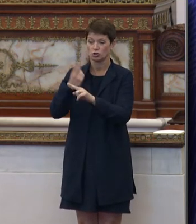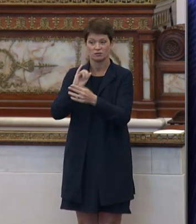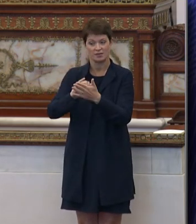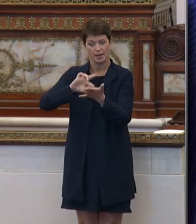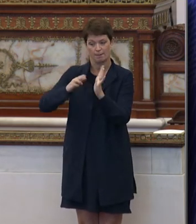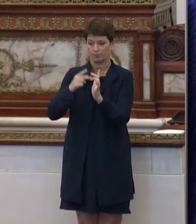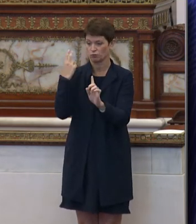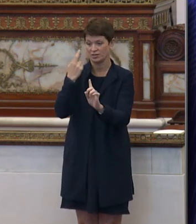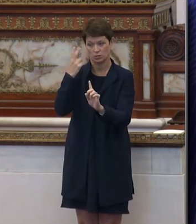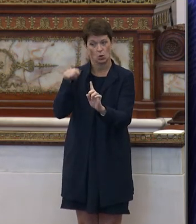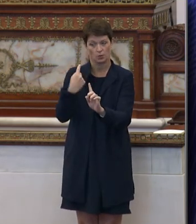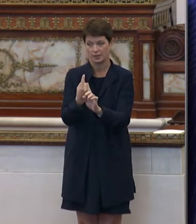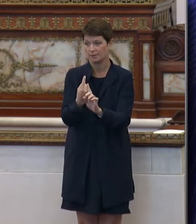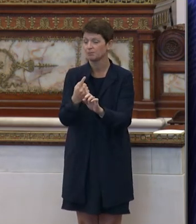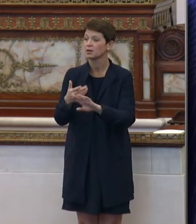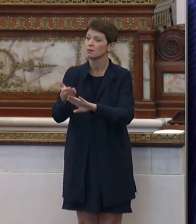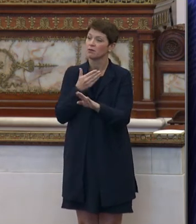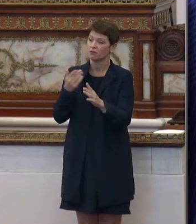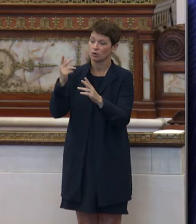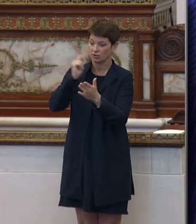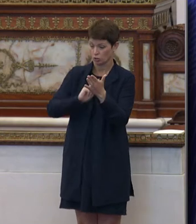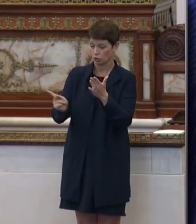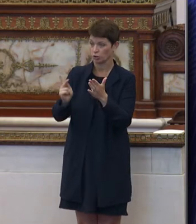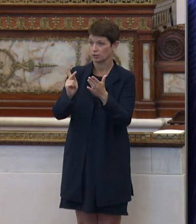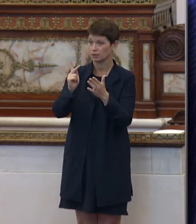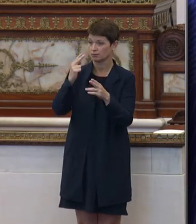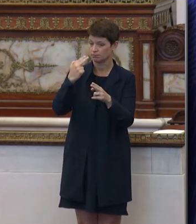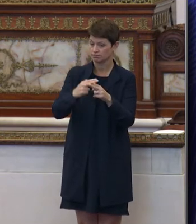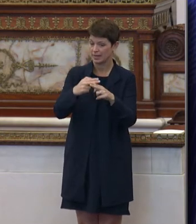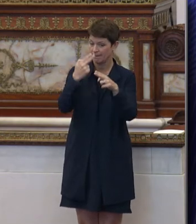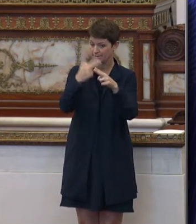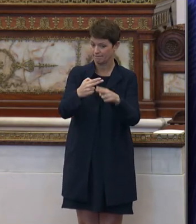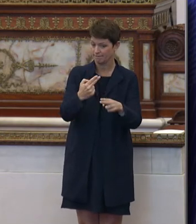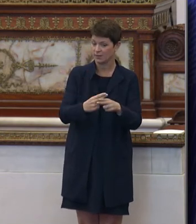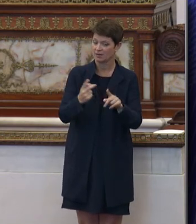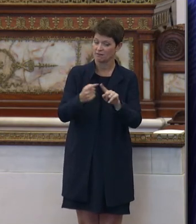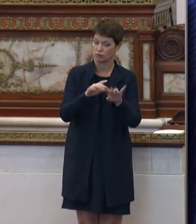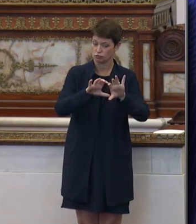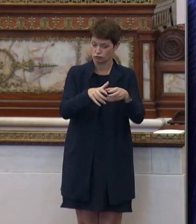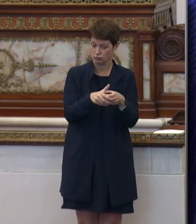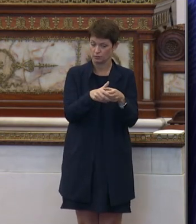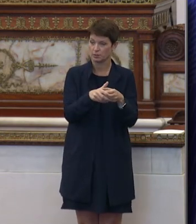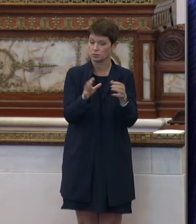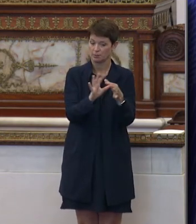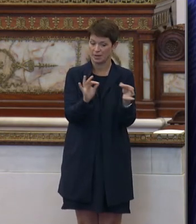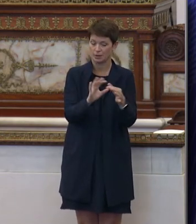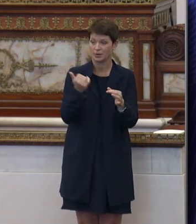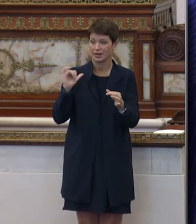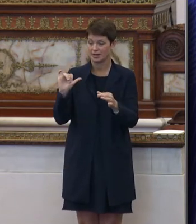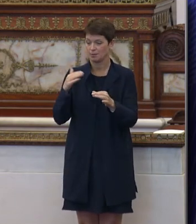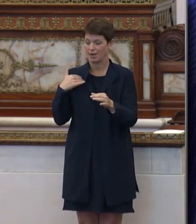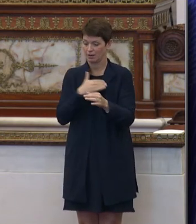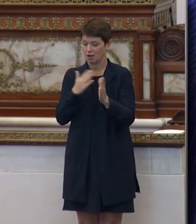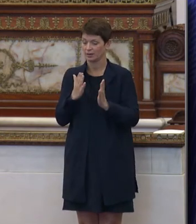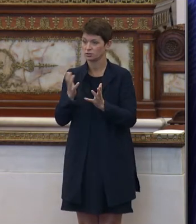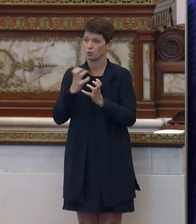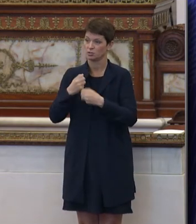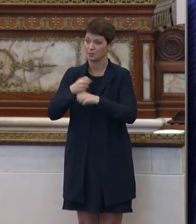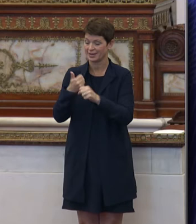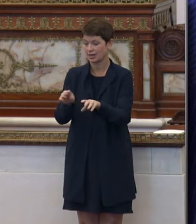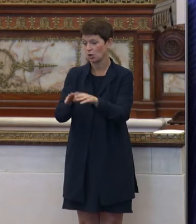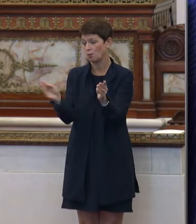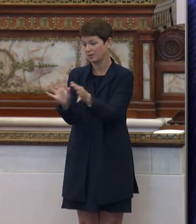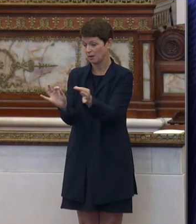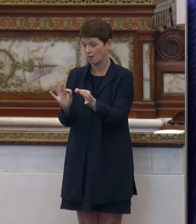purpose. Before I call the clerk to call the first panel forward, would any of my colleagues like to make any